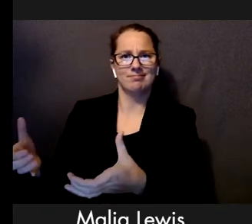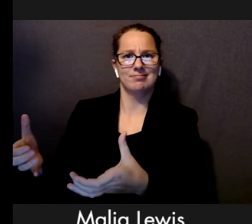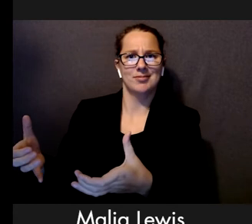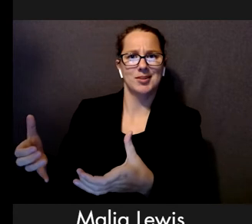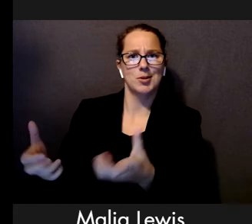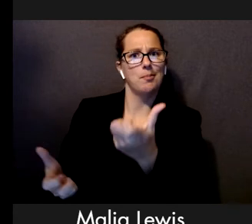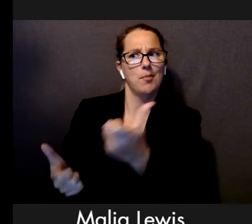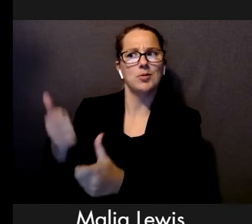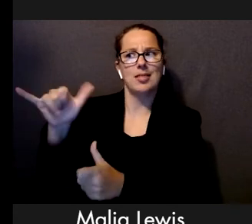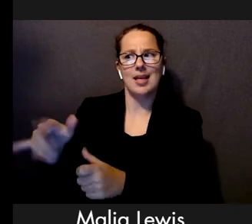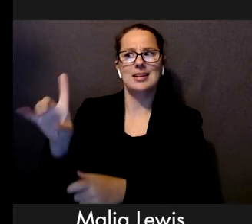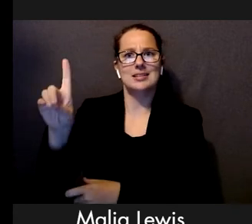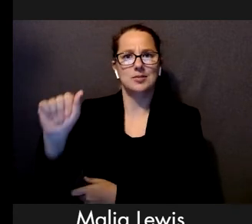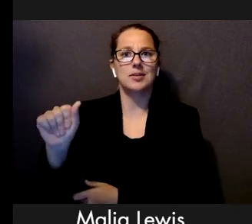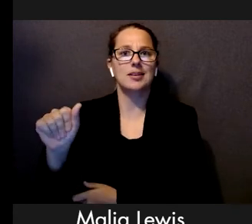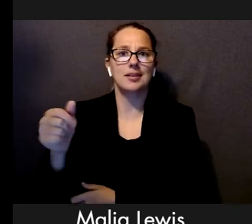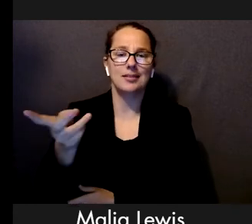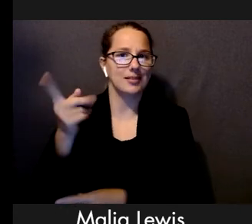fairly invisible disability.